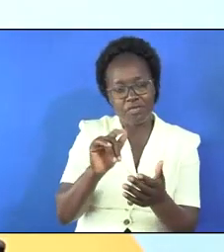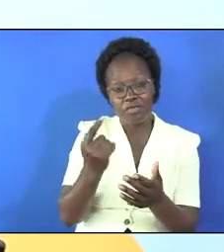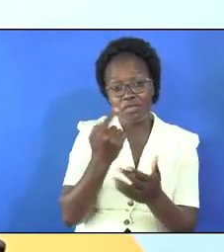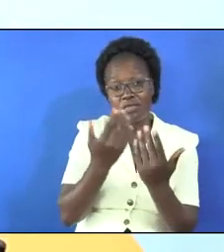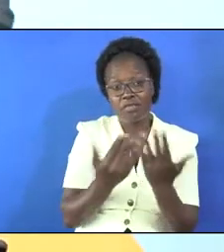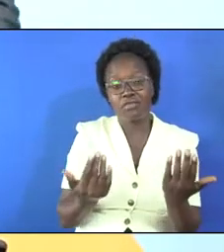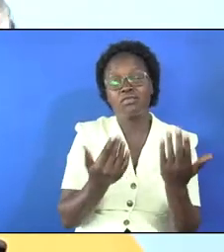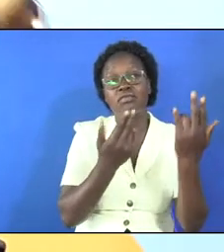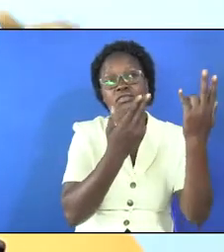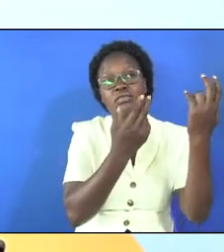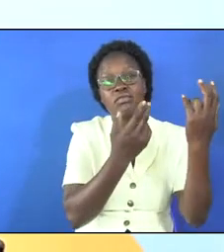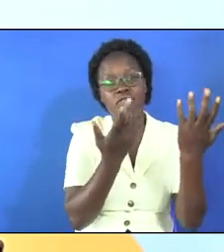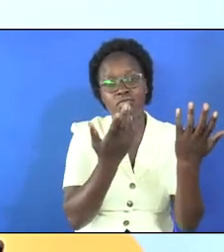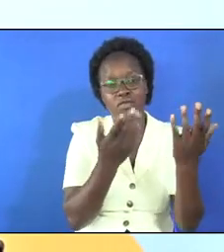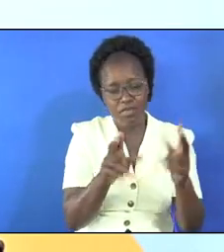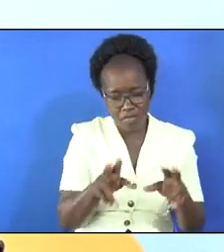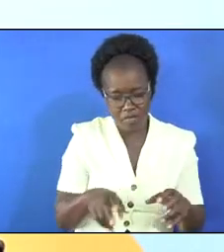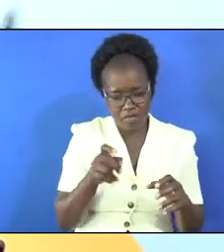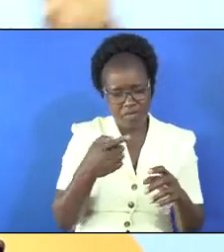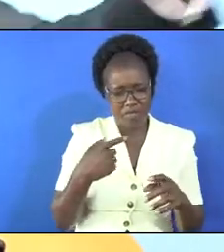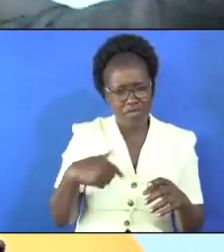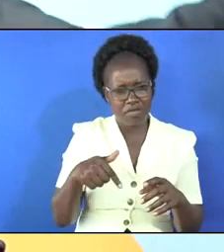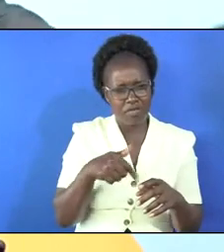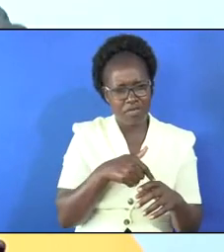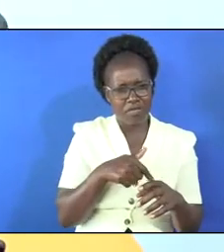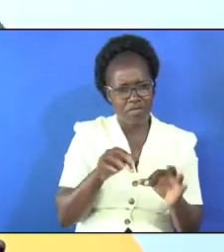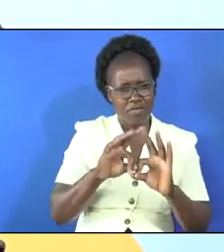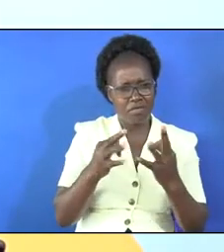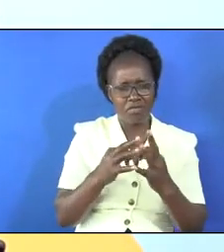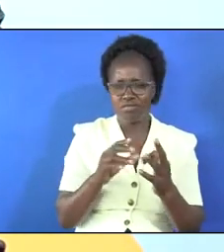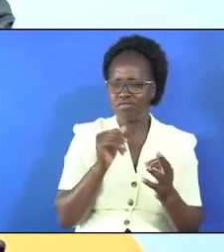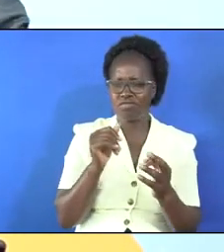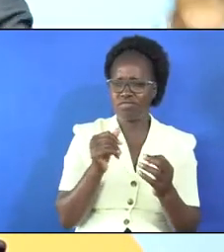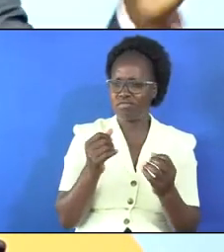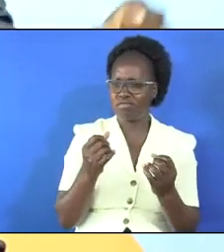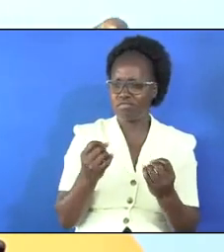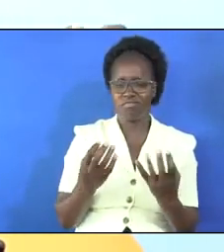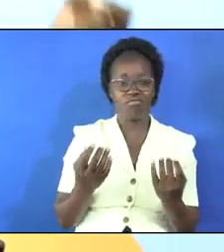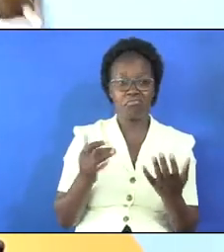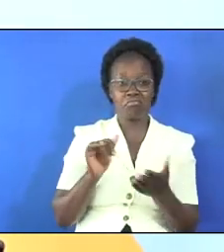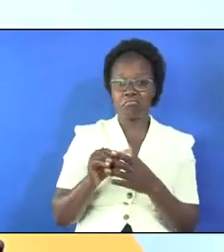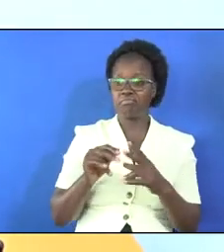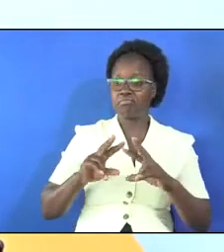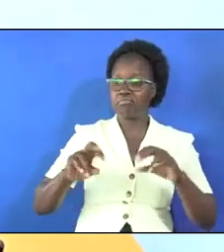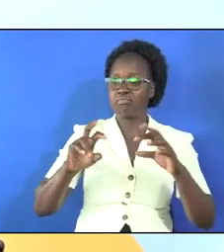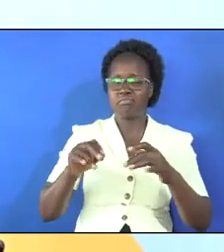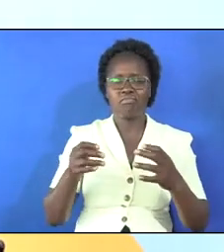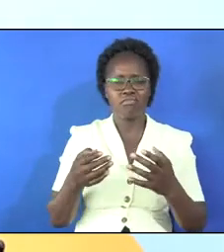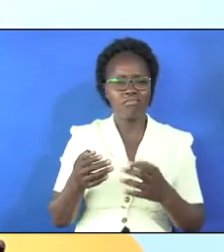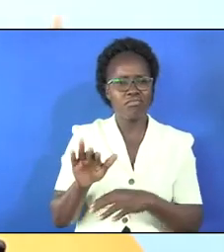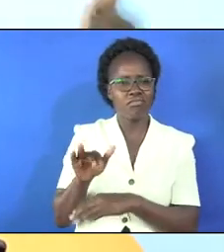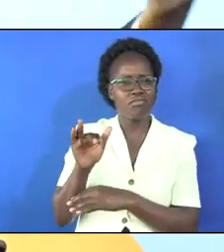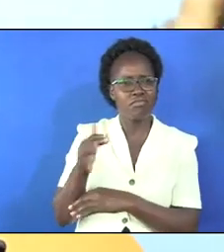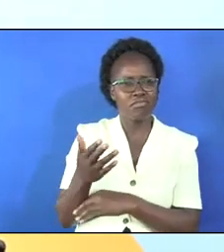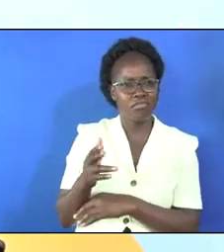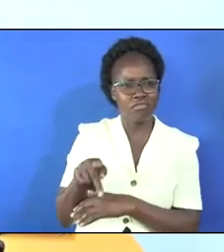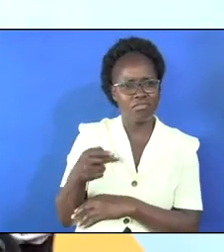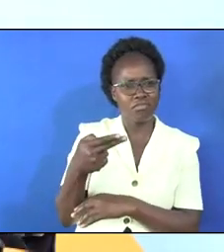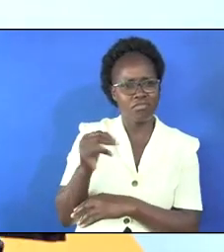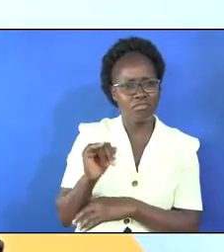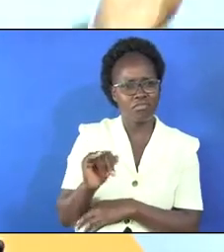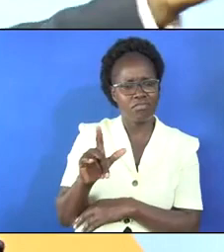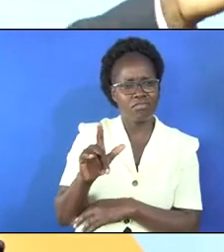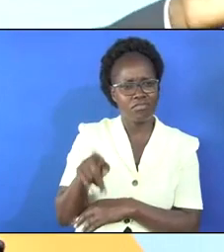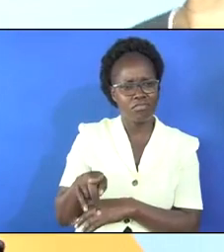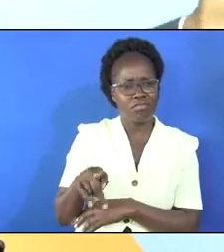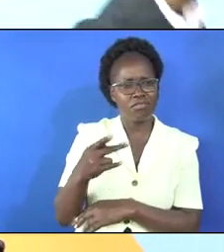only thing we need for our families is not much that we go for and philip requested jesus and said